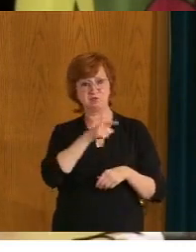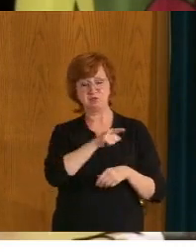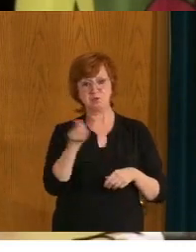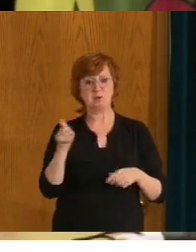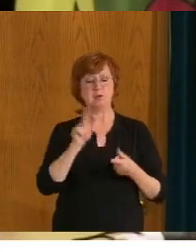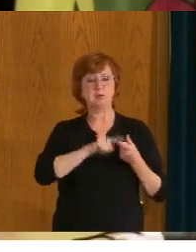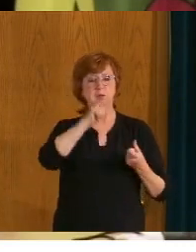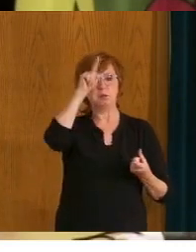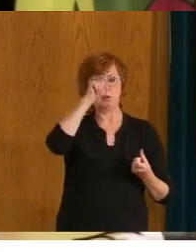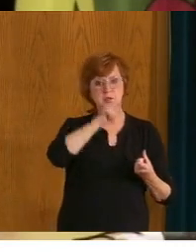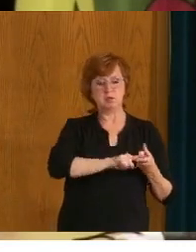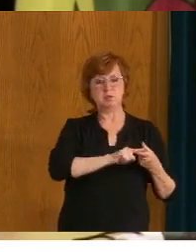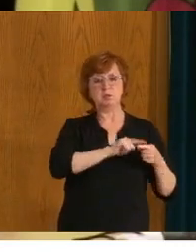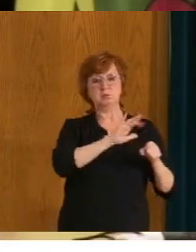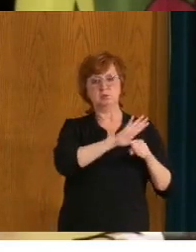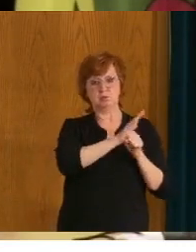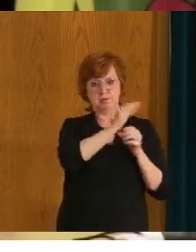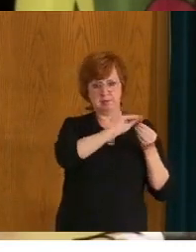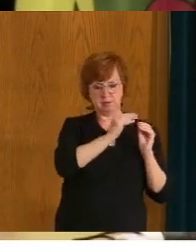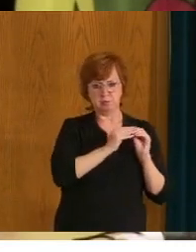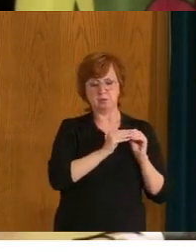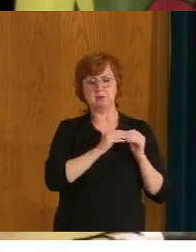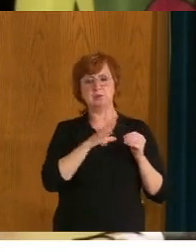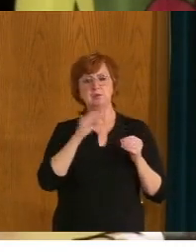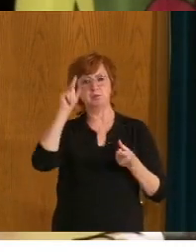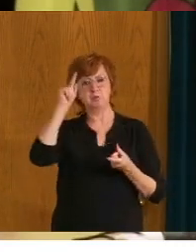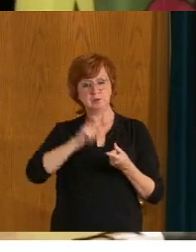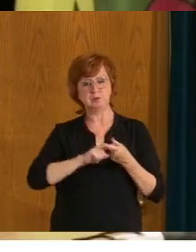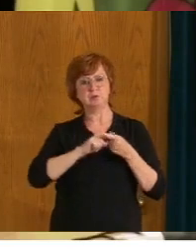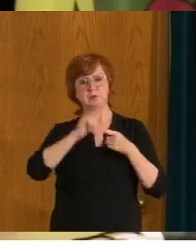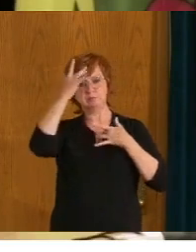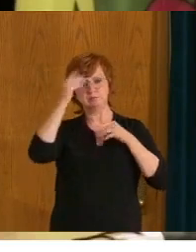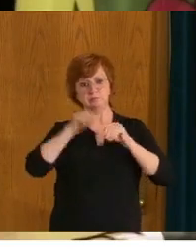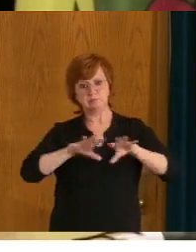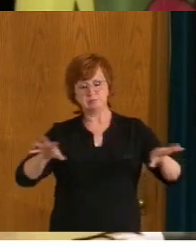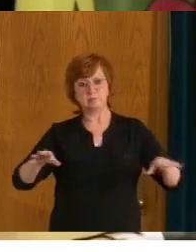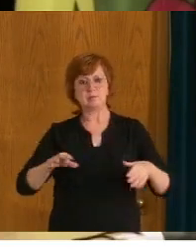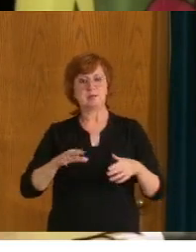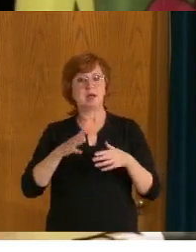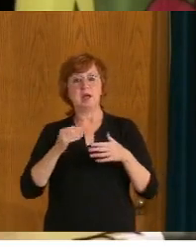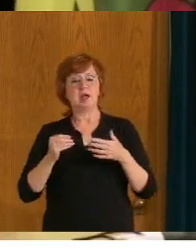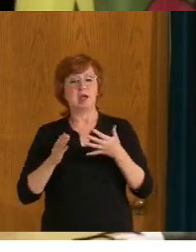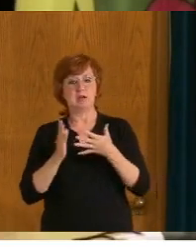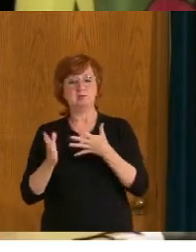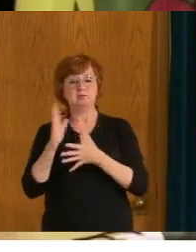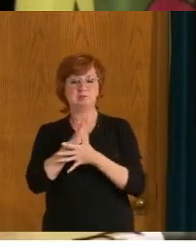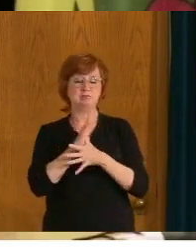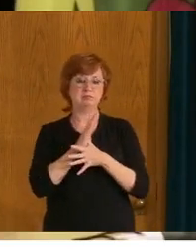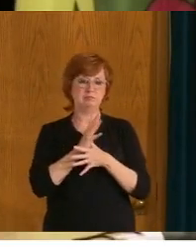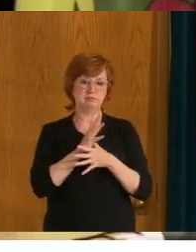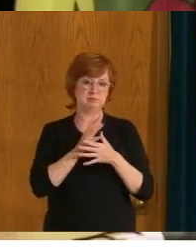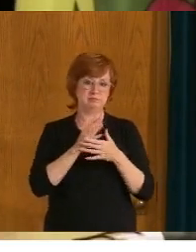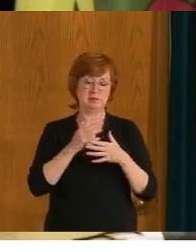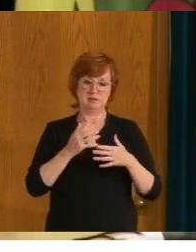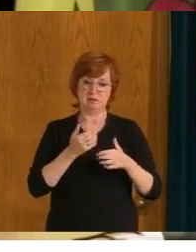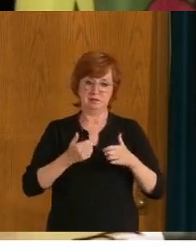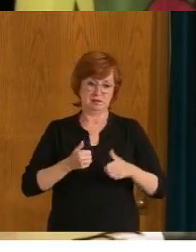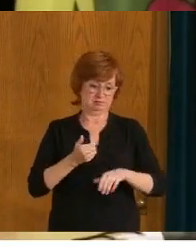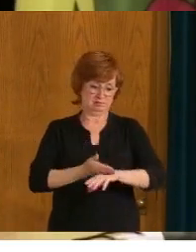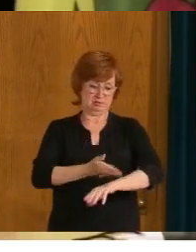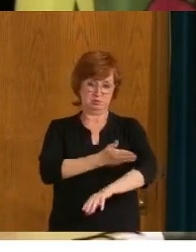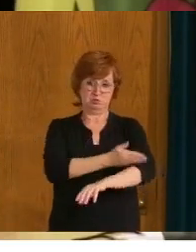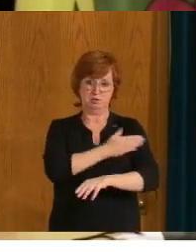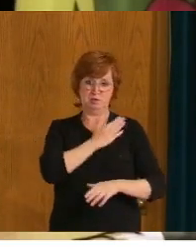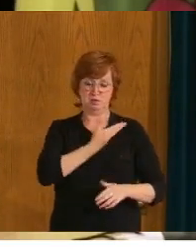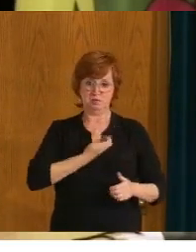and ultimately saving lives each and every day in this province and across this nation. So let's all get vaccinated so that we are all ready for things to